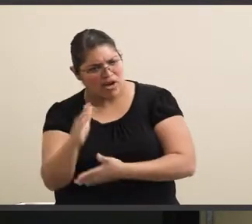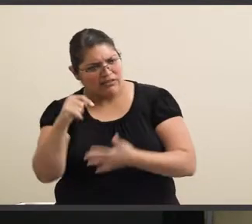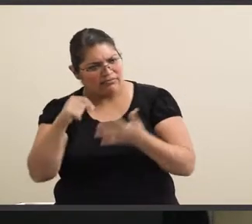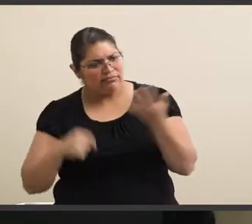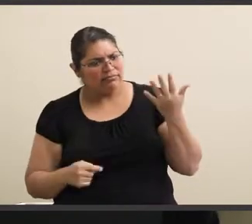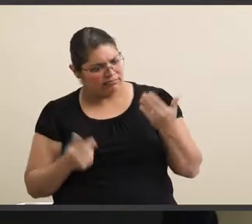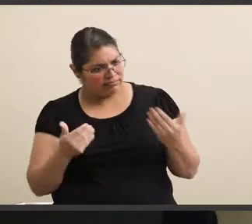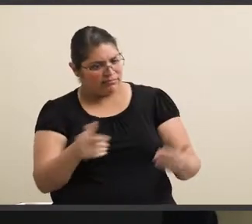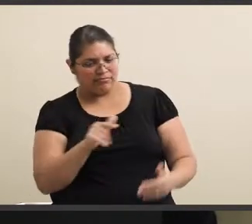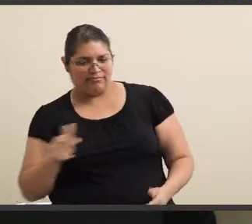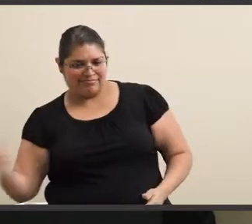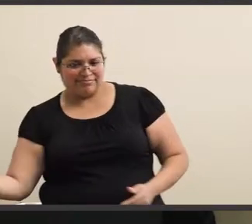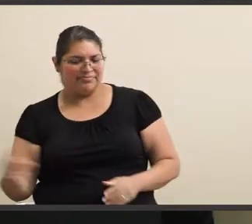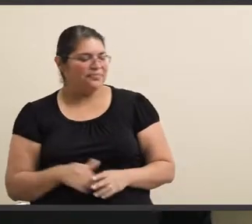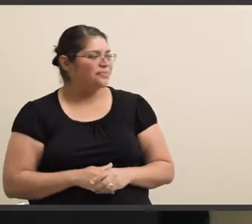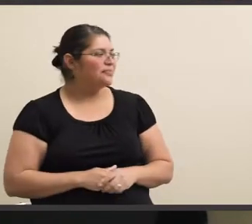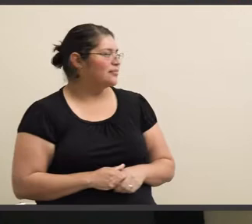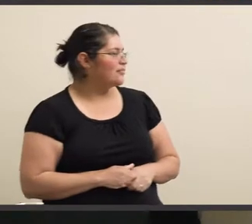And we'll pass the mic.